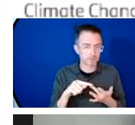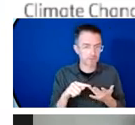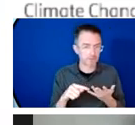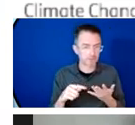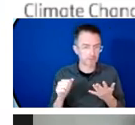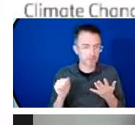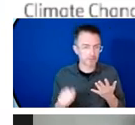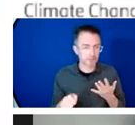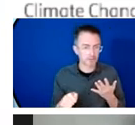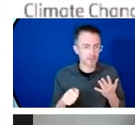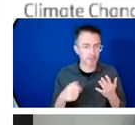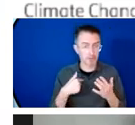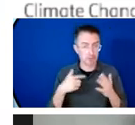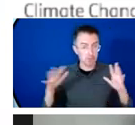needs